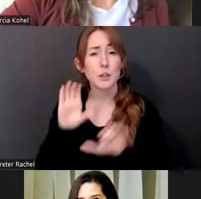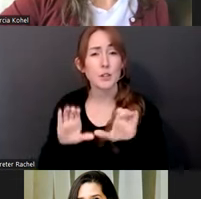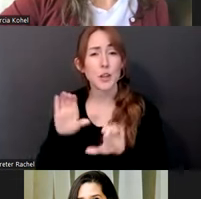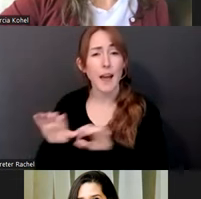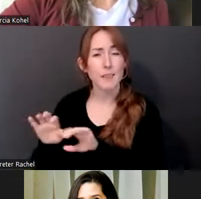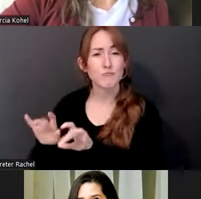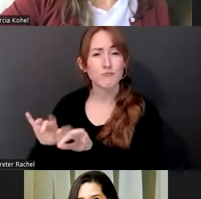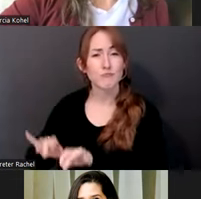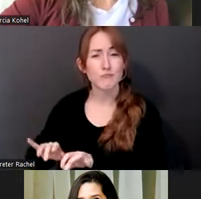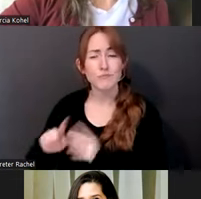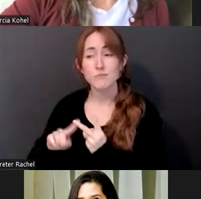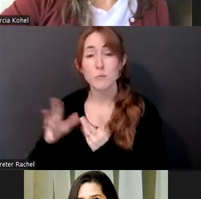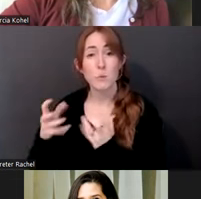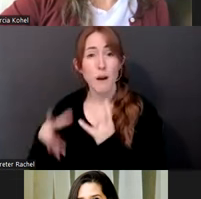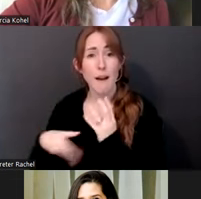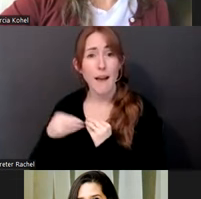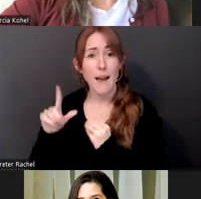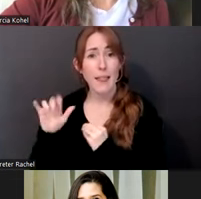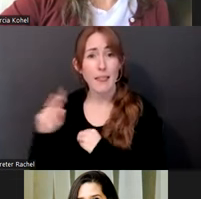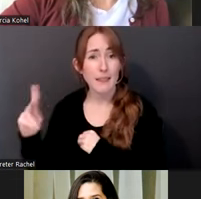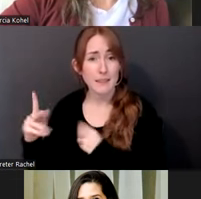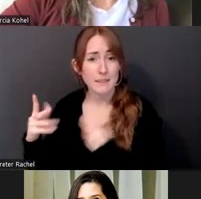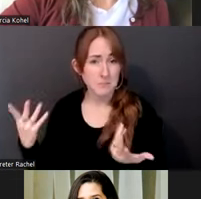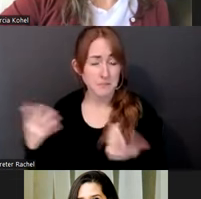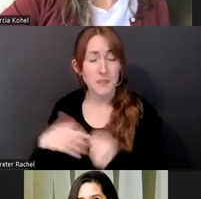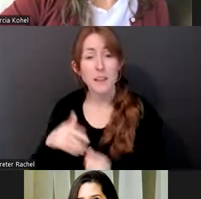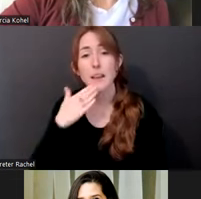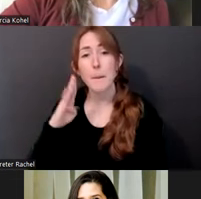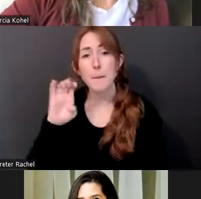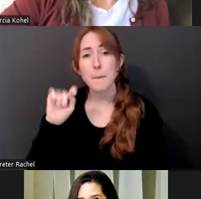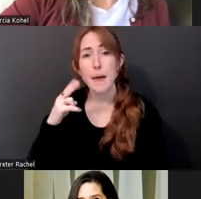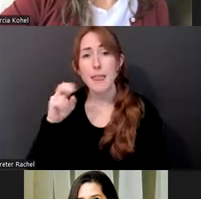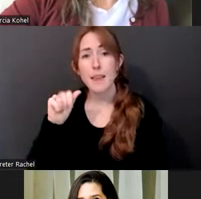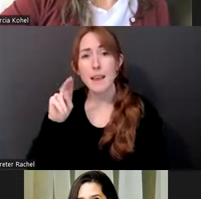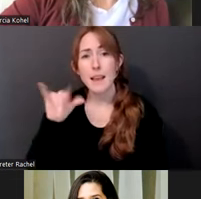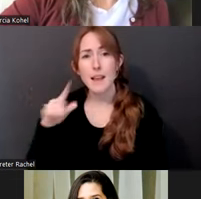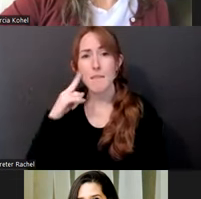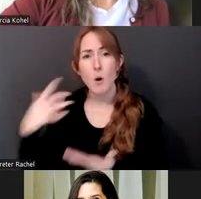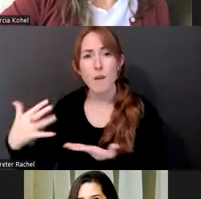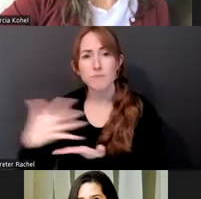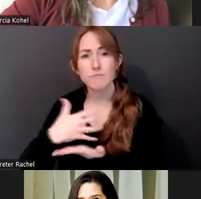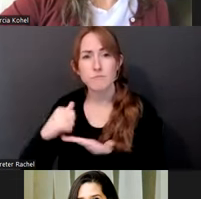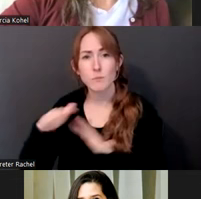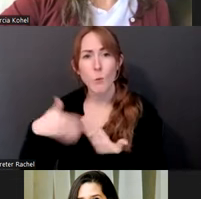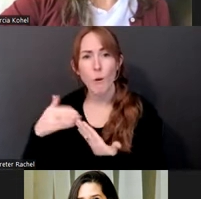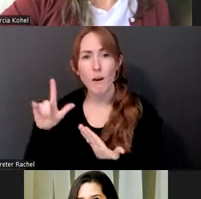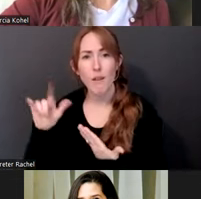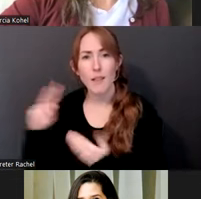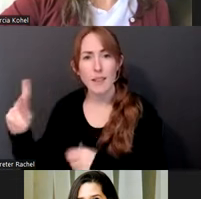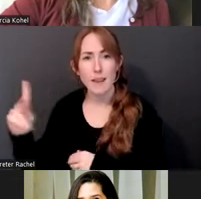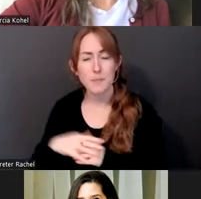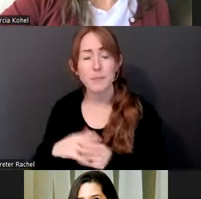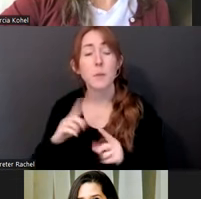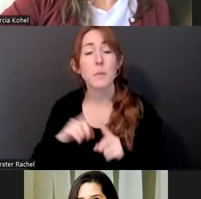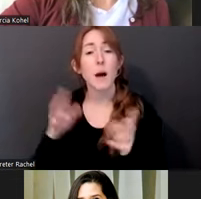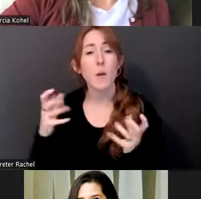for being willing to pull those things together. But I want to take us back a little bit to what something that I started off with, and I've talked a little bit about, but